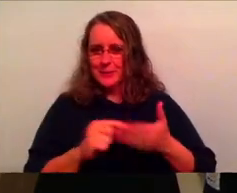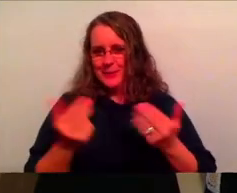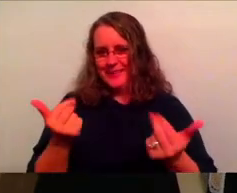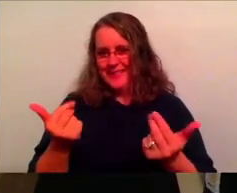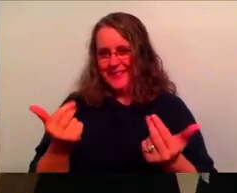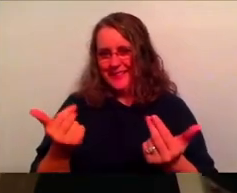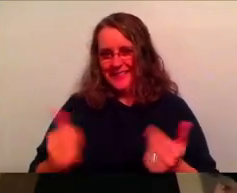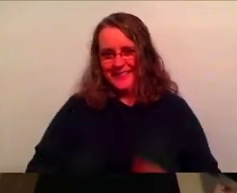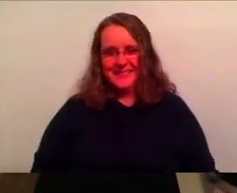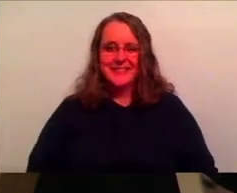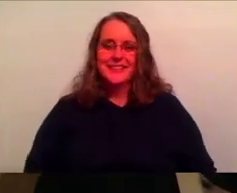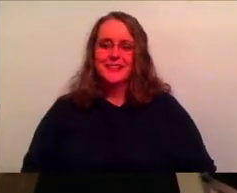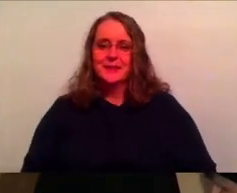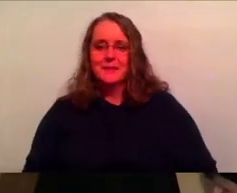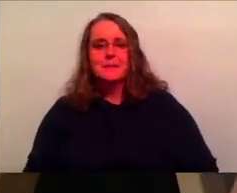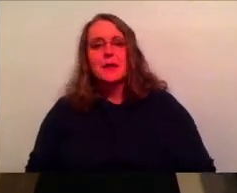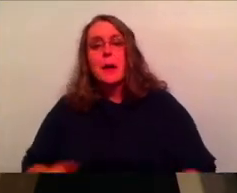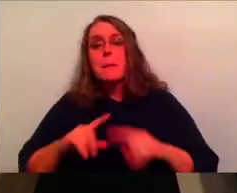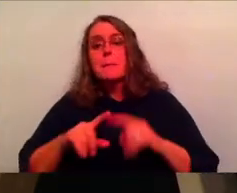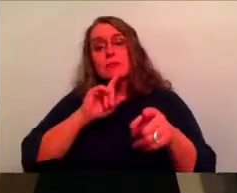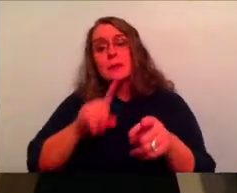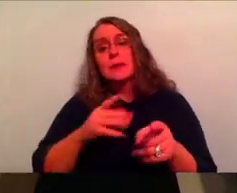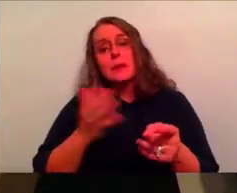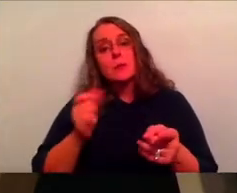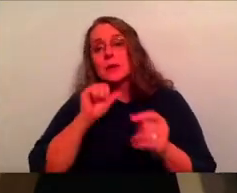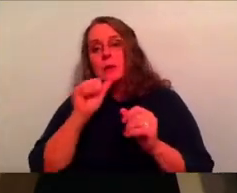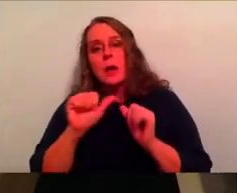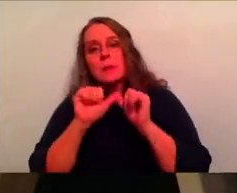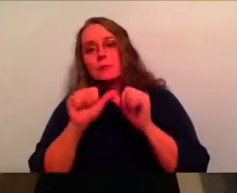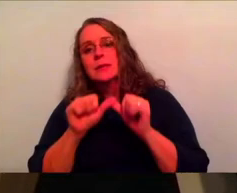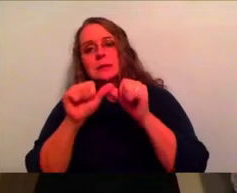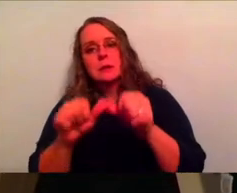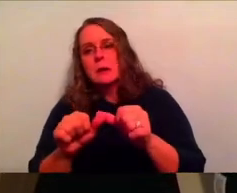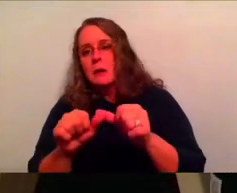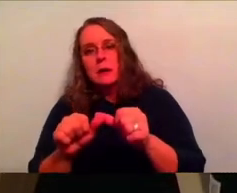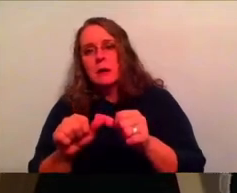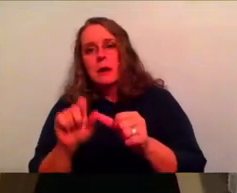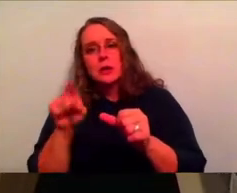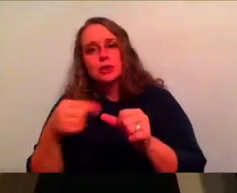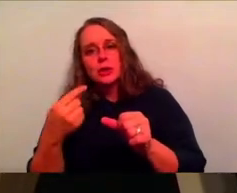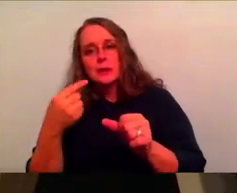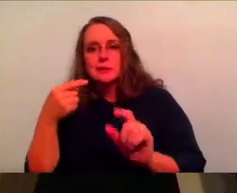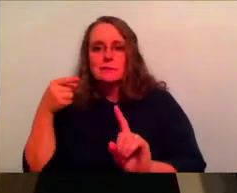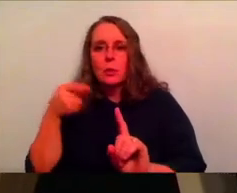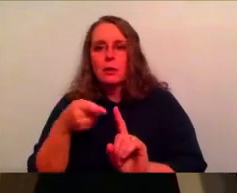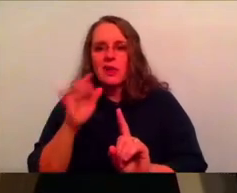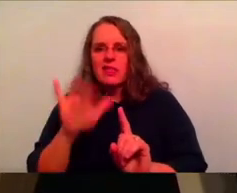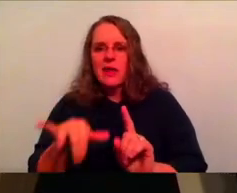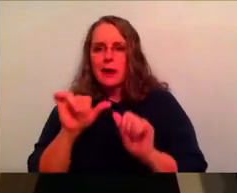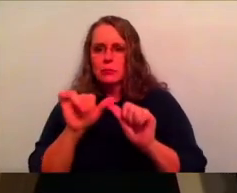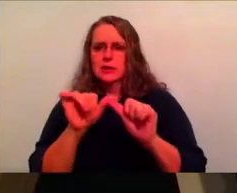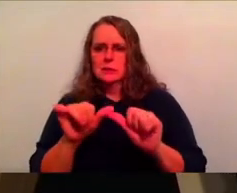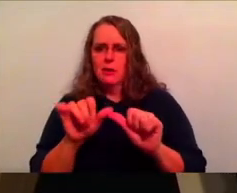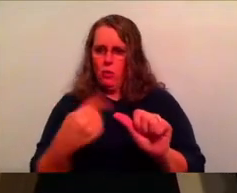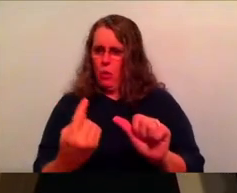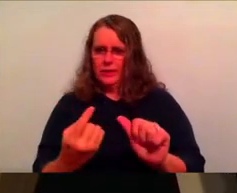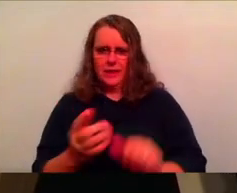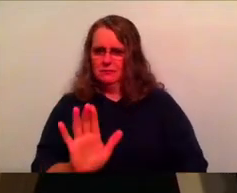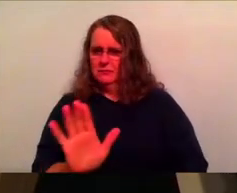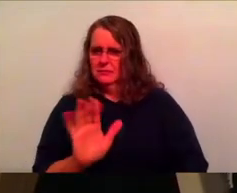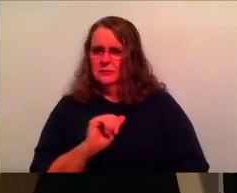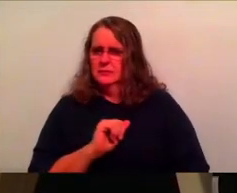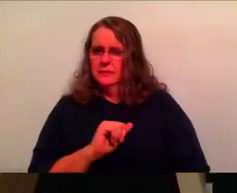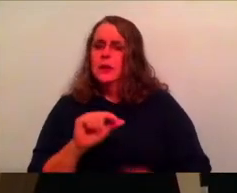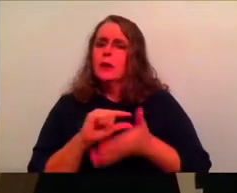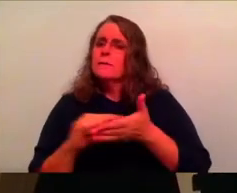Uh, but the thing about it is that we're not pressing on just for the sake of pressing on, uh, verse 14,